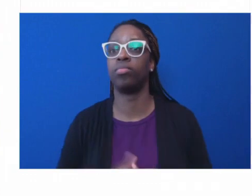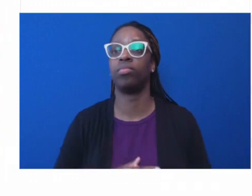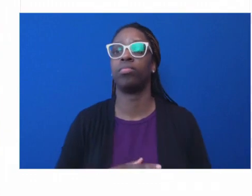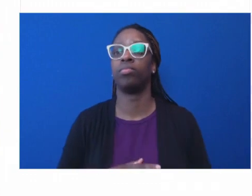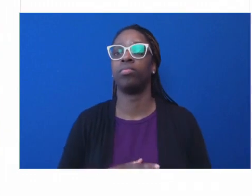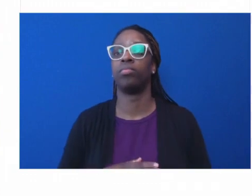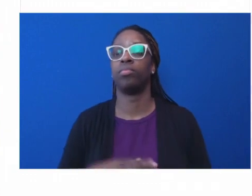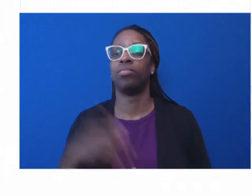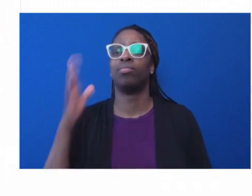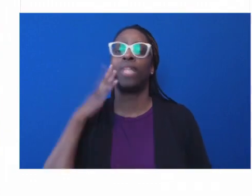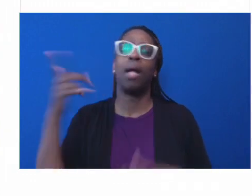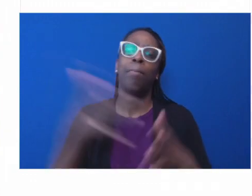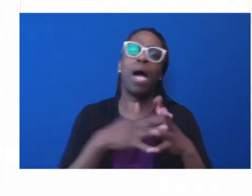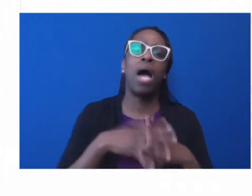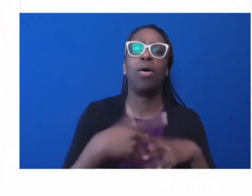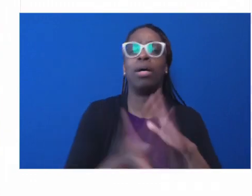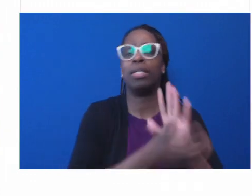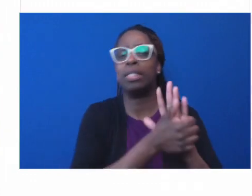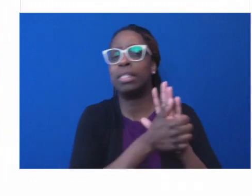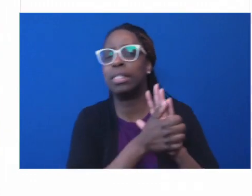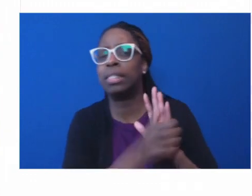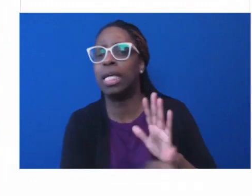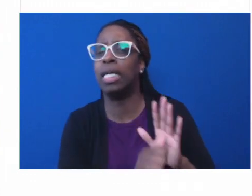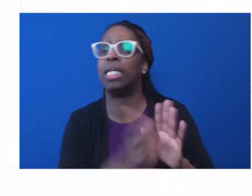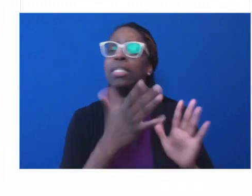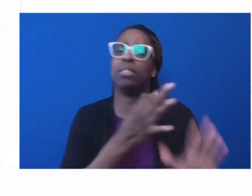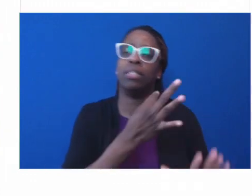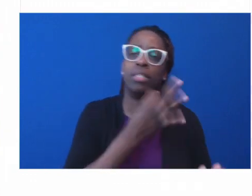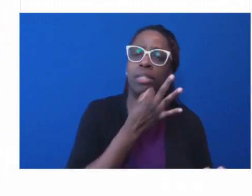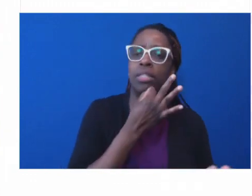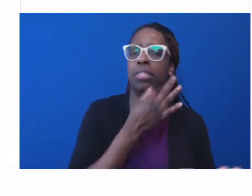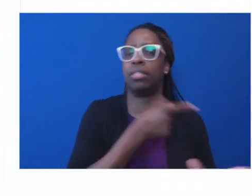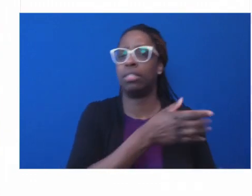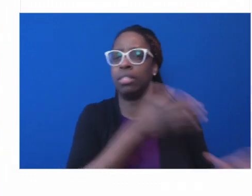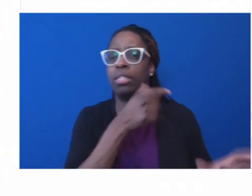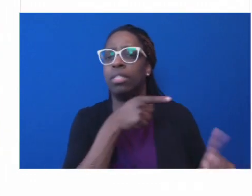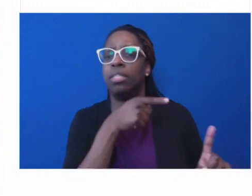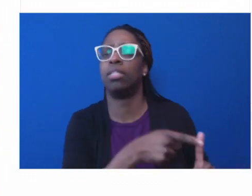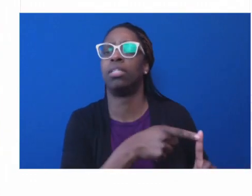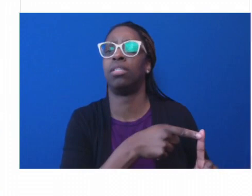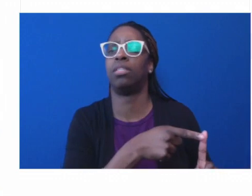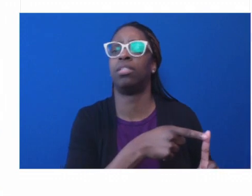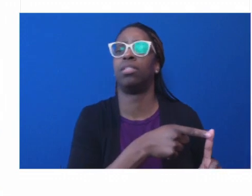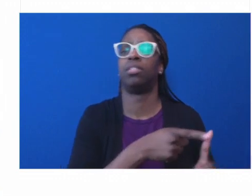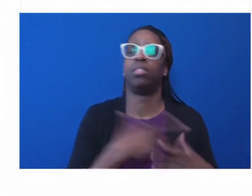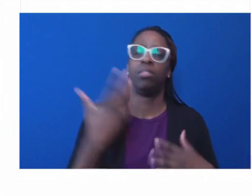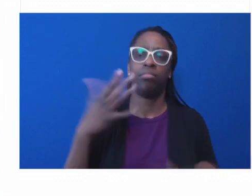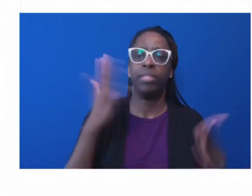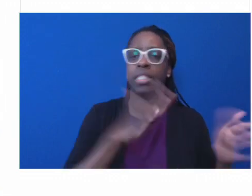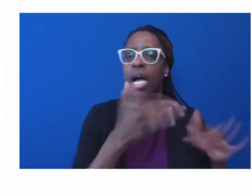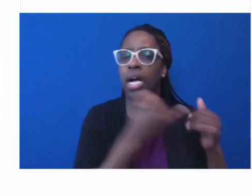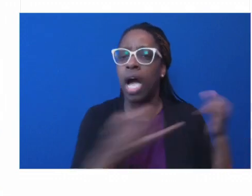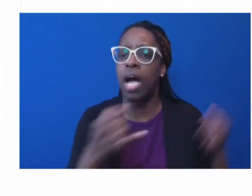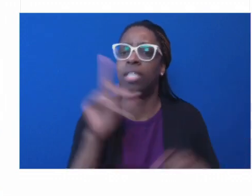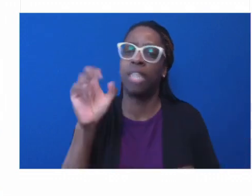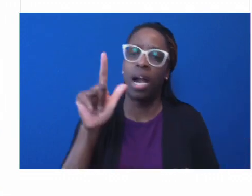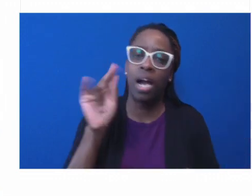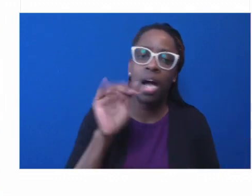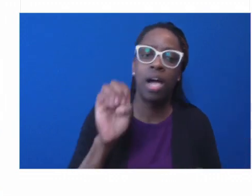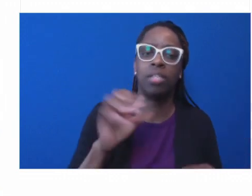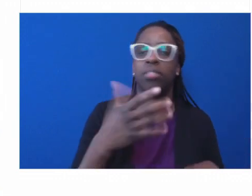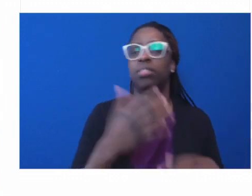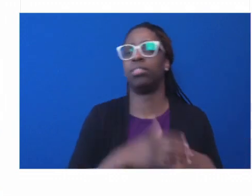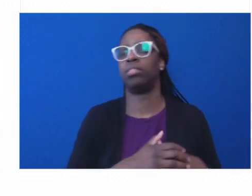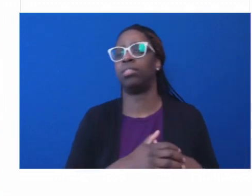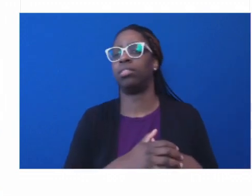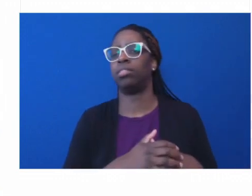And we forget everything that we went through collectively, the experiences, including, as Stephen just